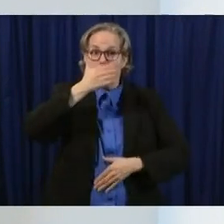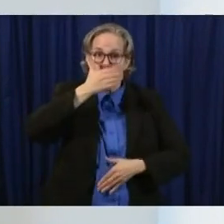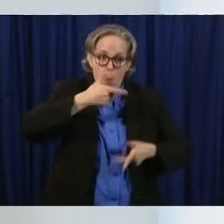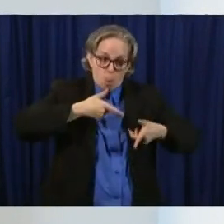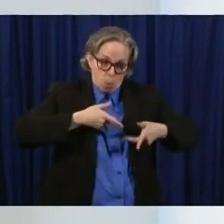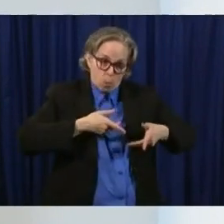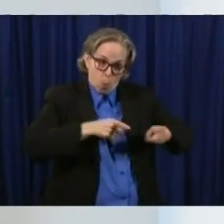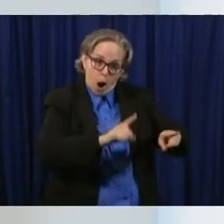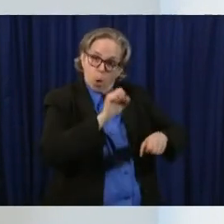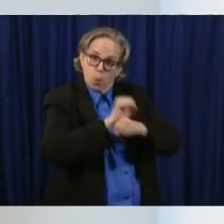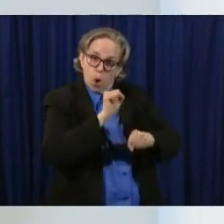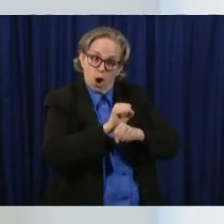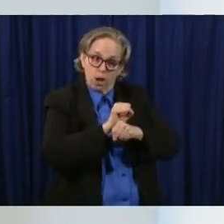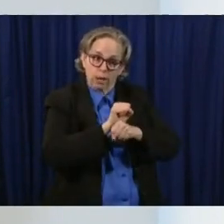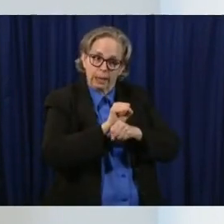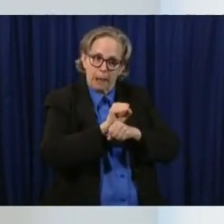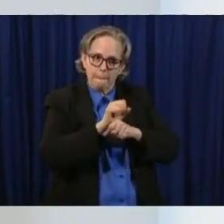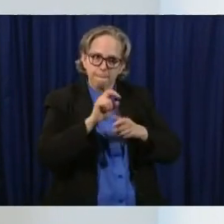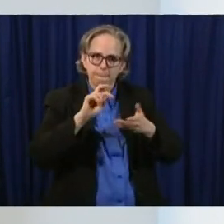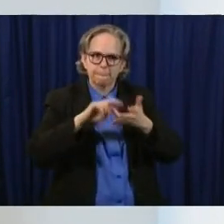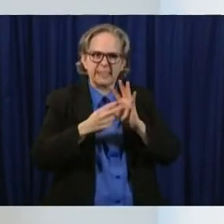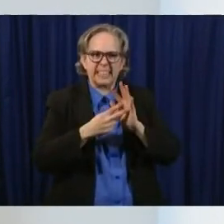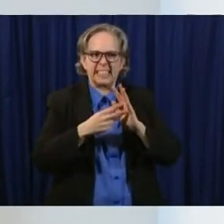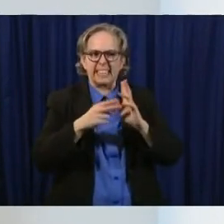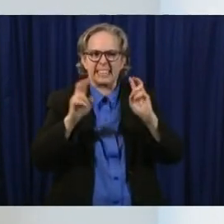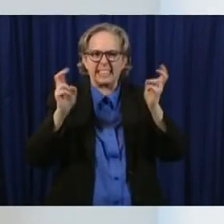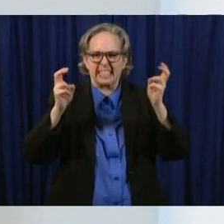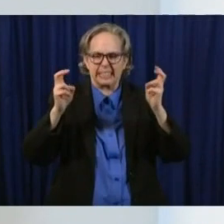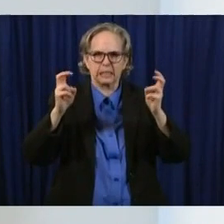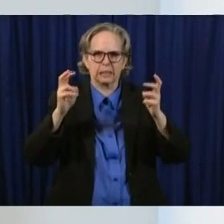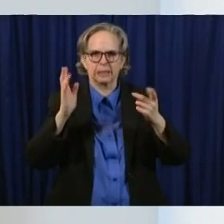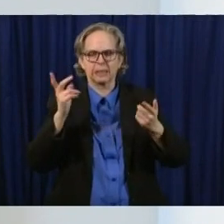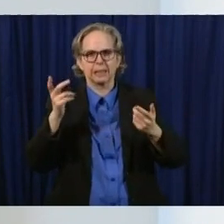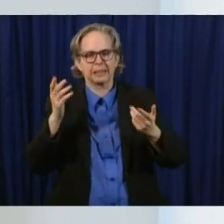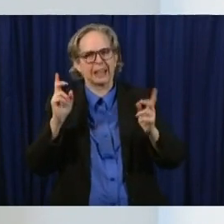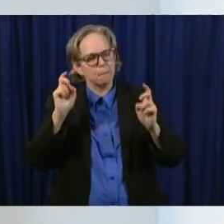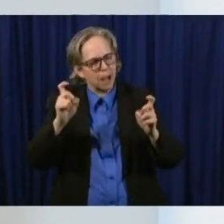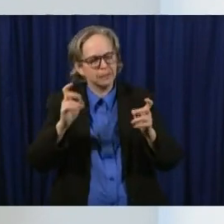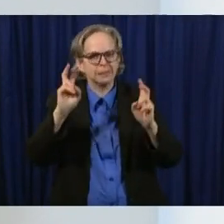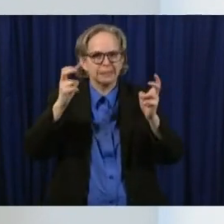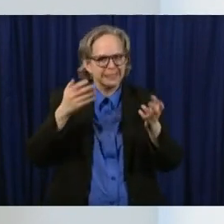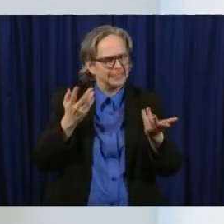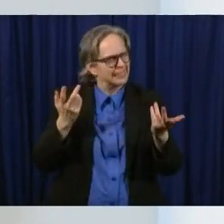when wearing a face covering is not advisable for health purposes